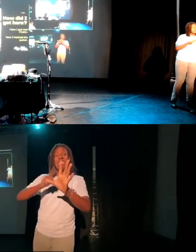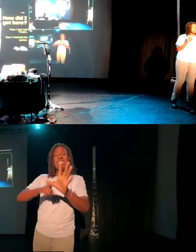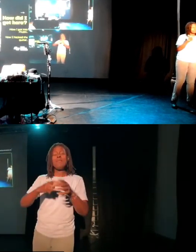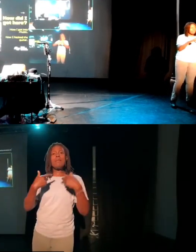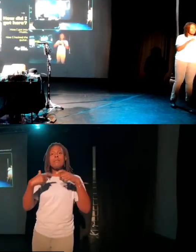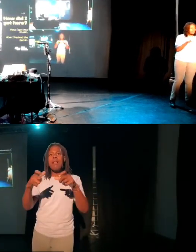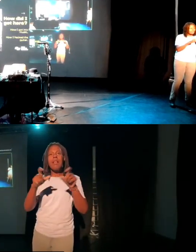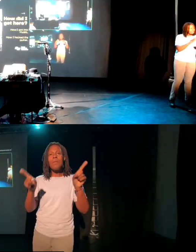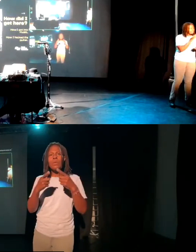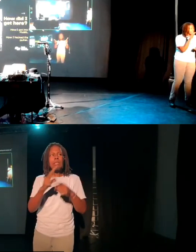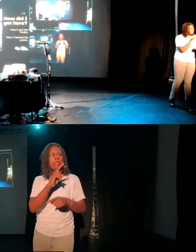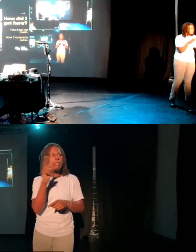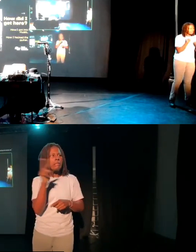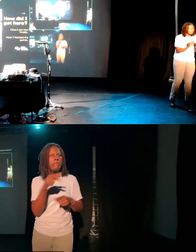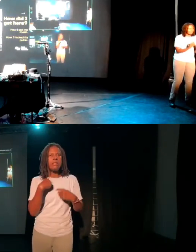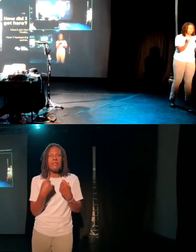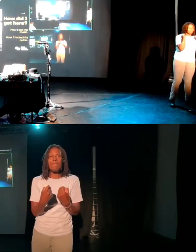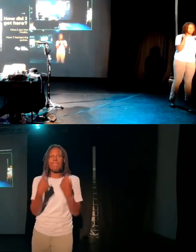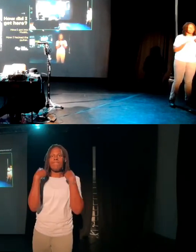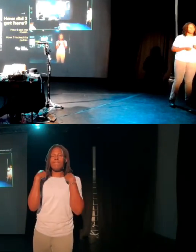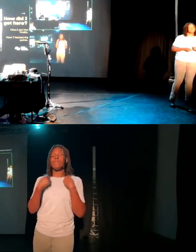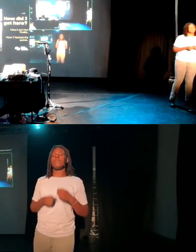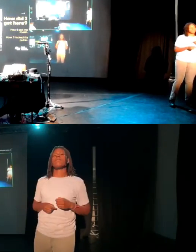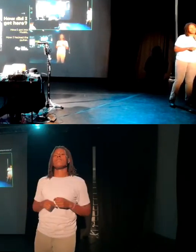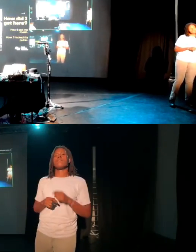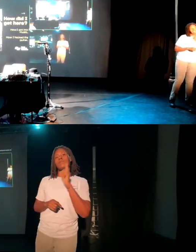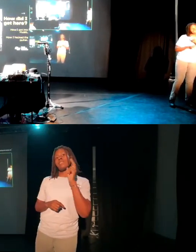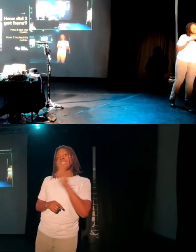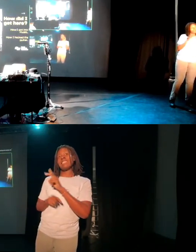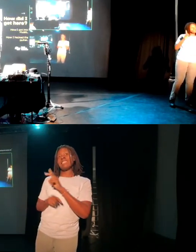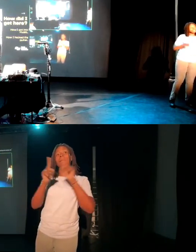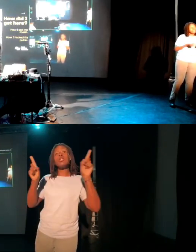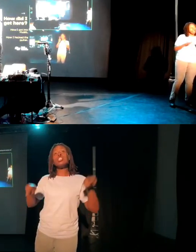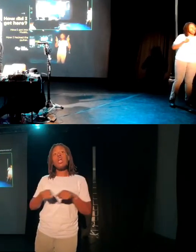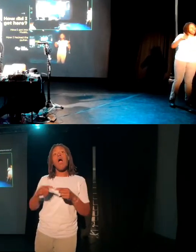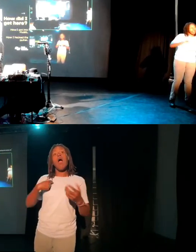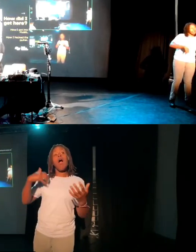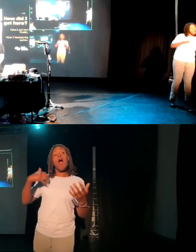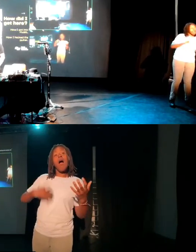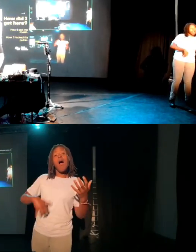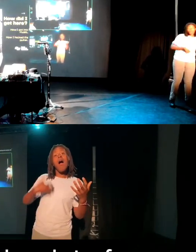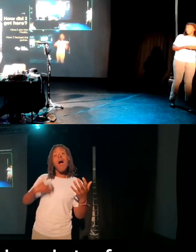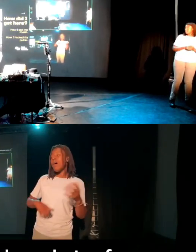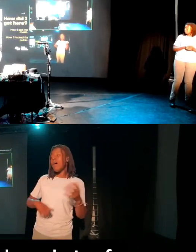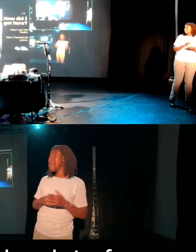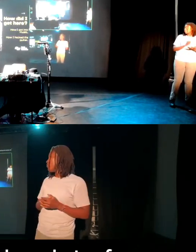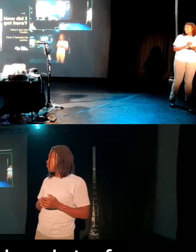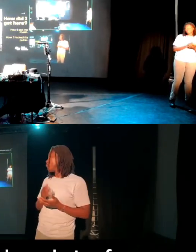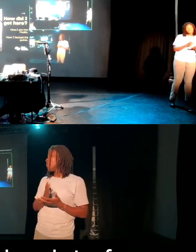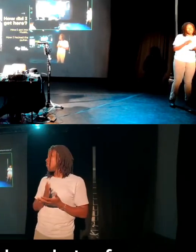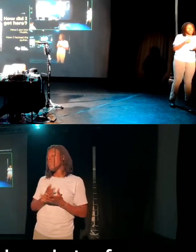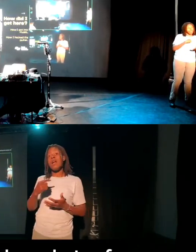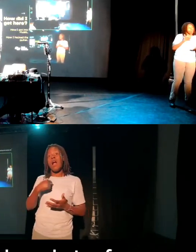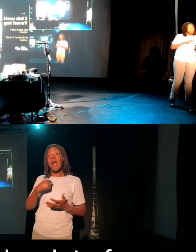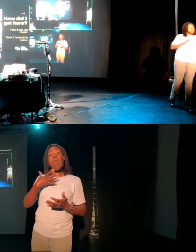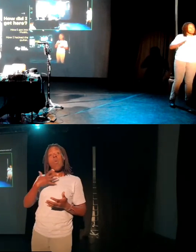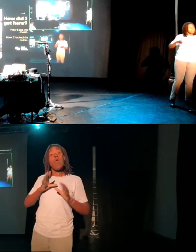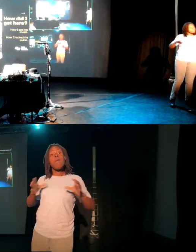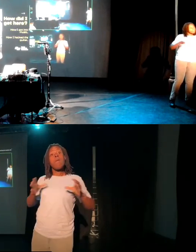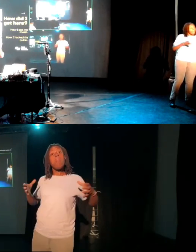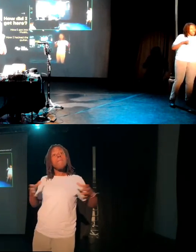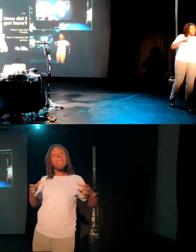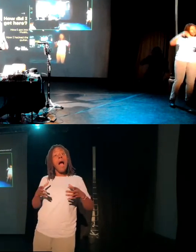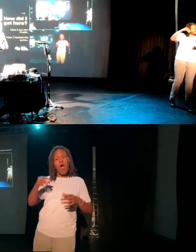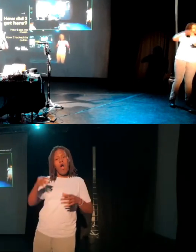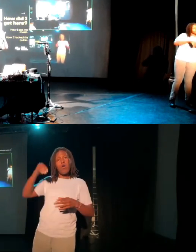So you'll see from that picture there of me playing the guitar. I really wanted to be in a guitar and I wanted to be in bands that made a lot of noises and